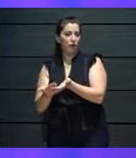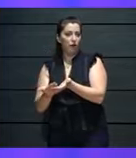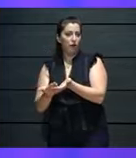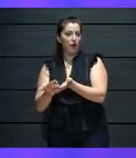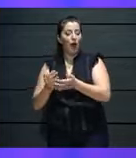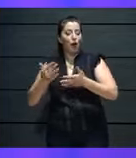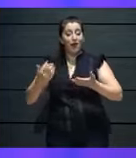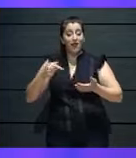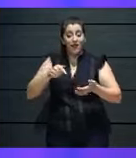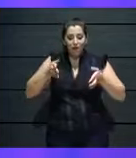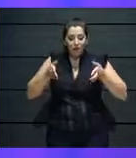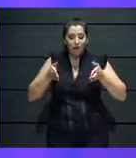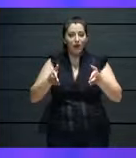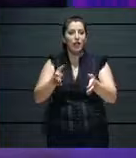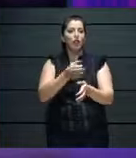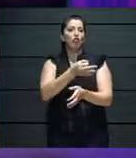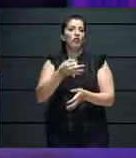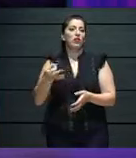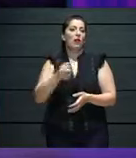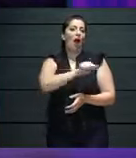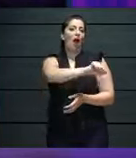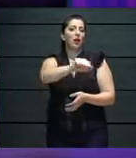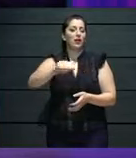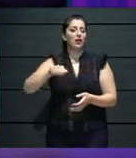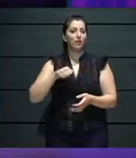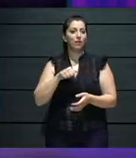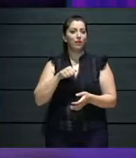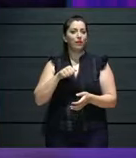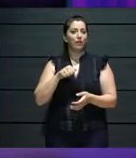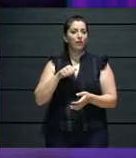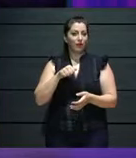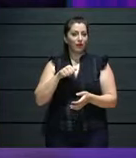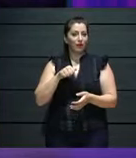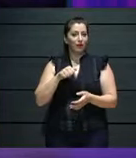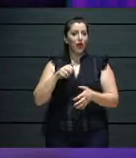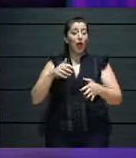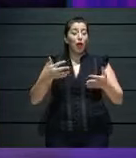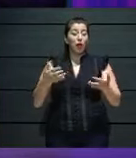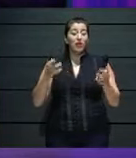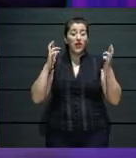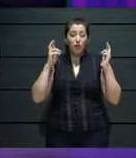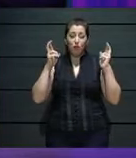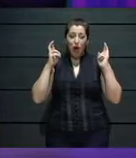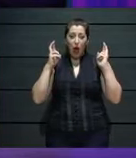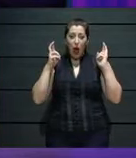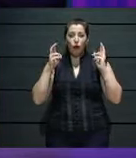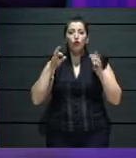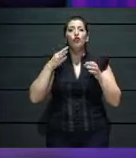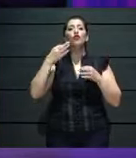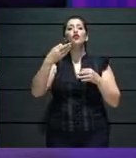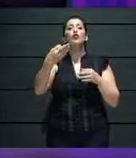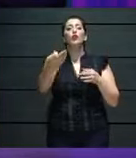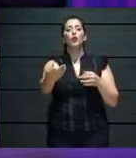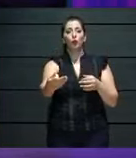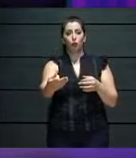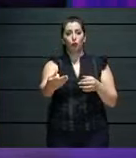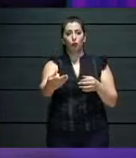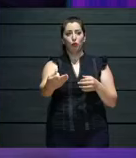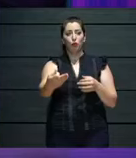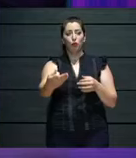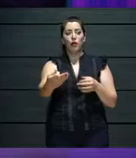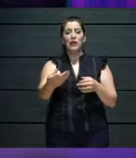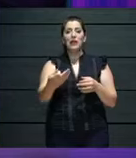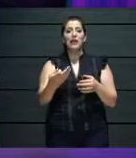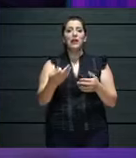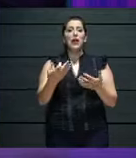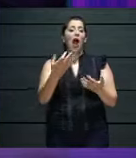path. Hopefully, we come to a stage now that Arts Council Malta are